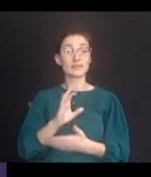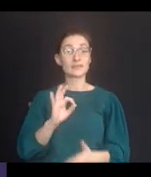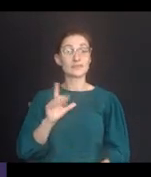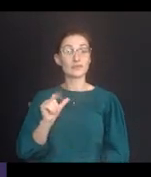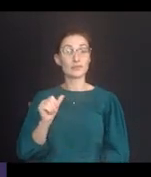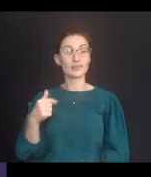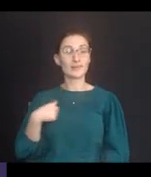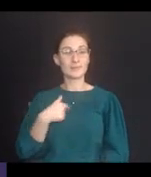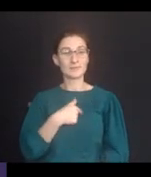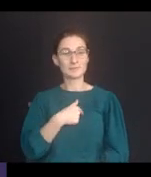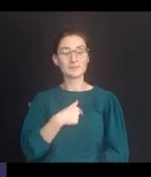to Disability Rights Florida.